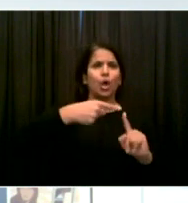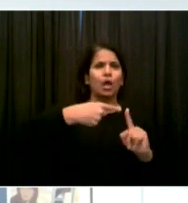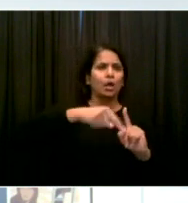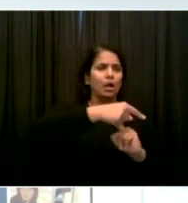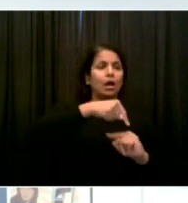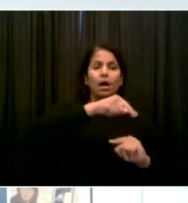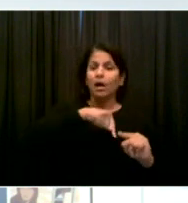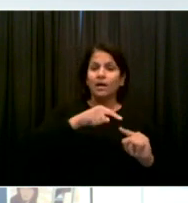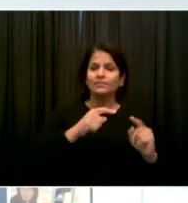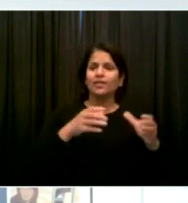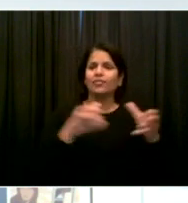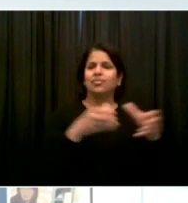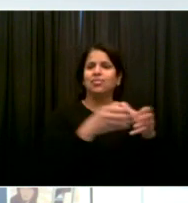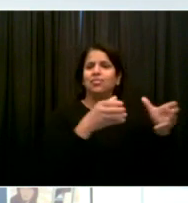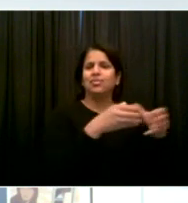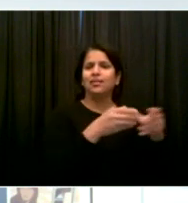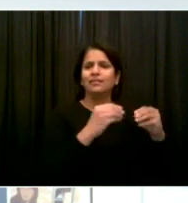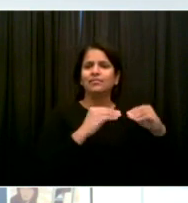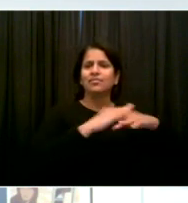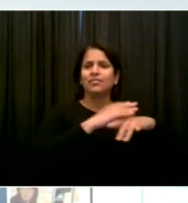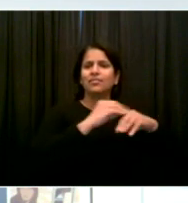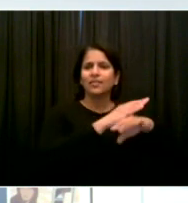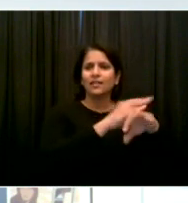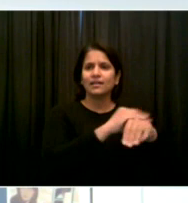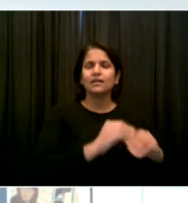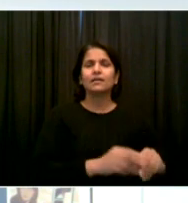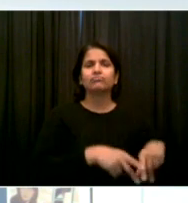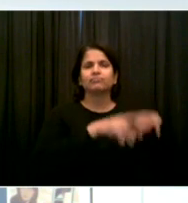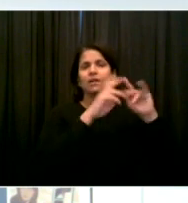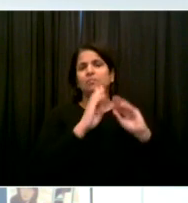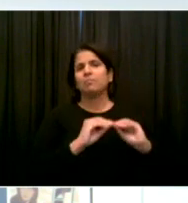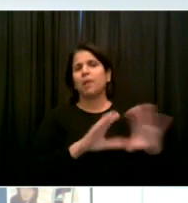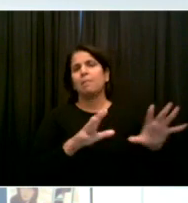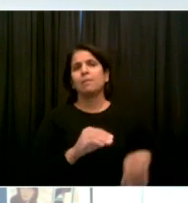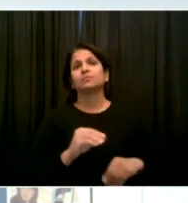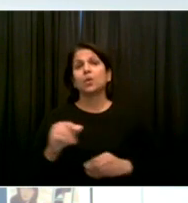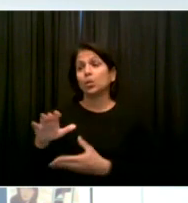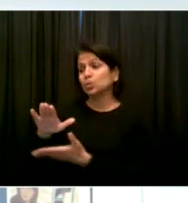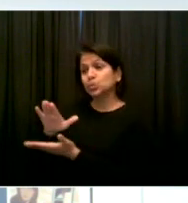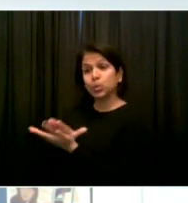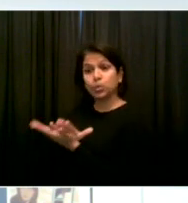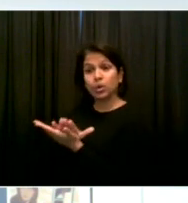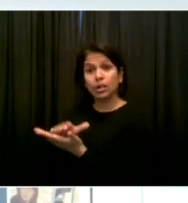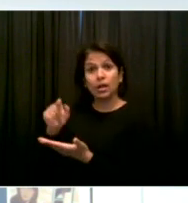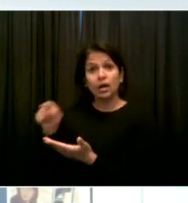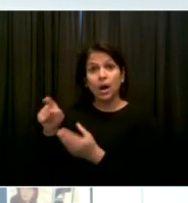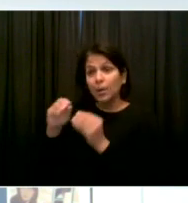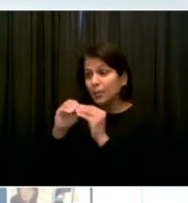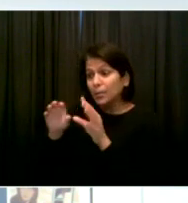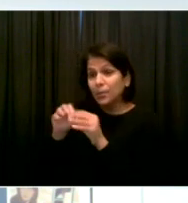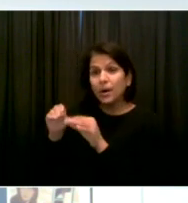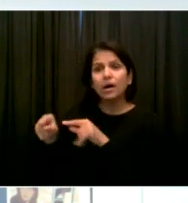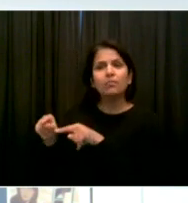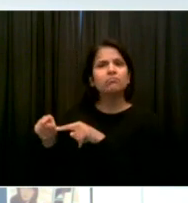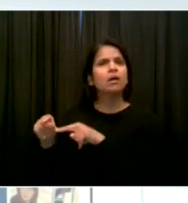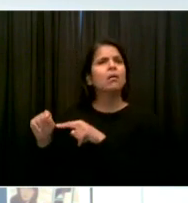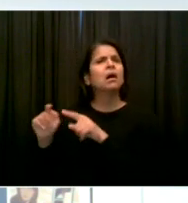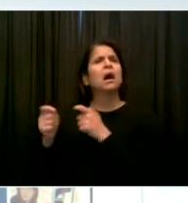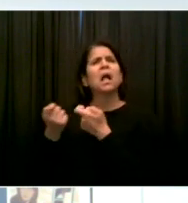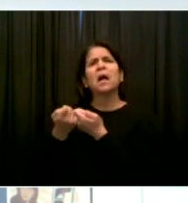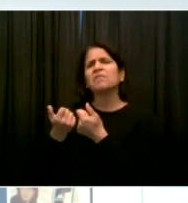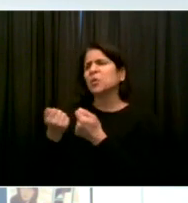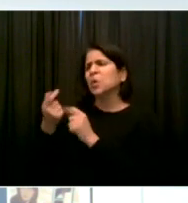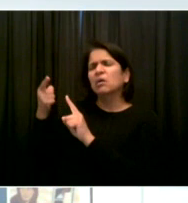what we are seeing. But when it comes to school transmission, I'll give you a few data points that help us to understand